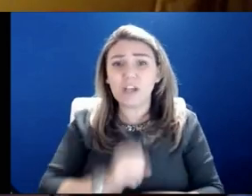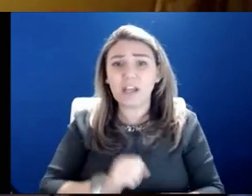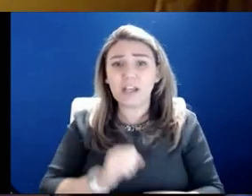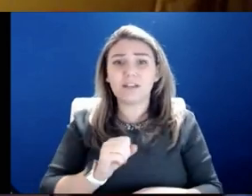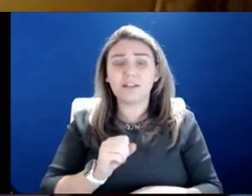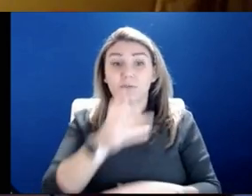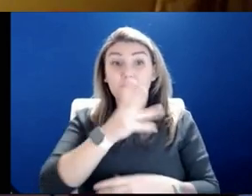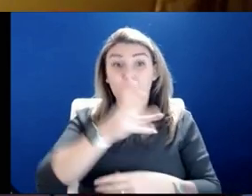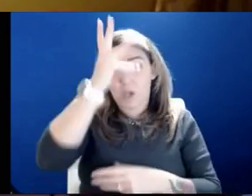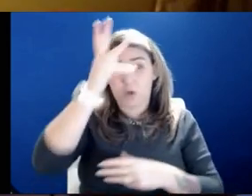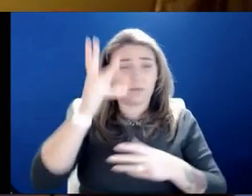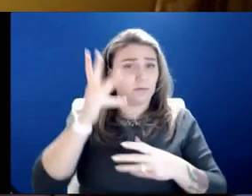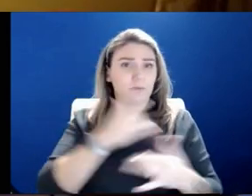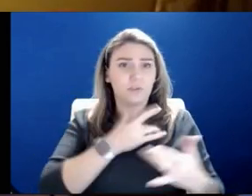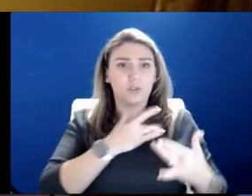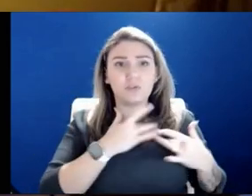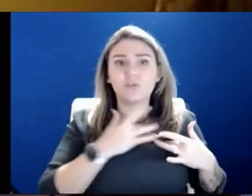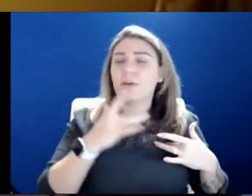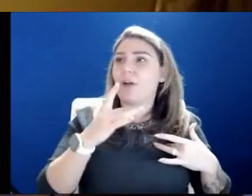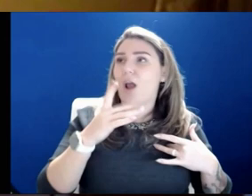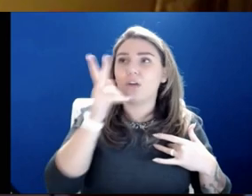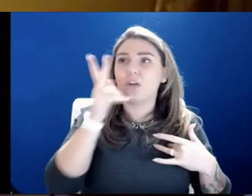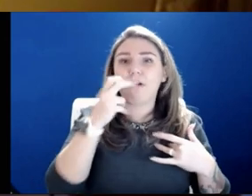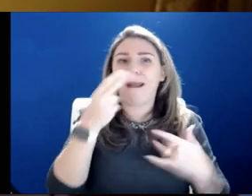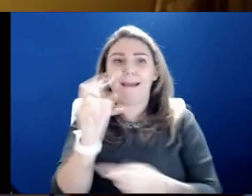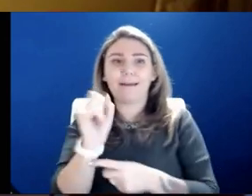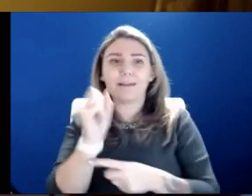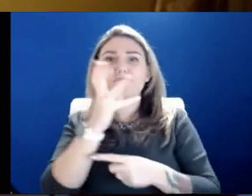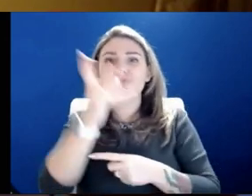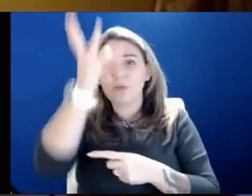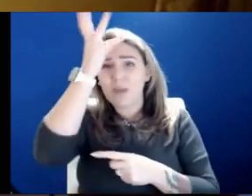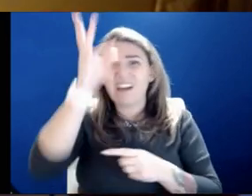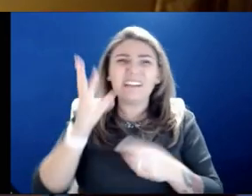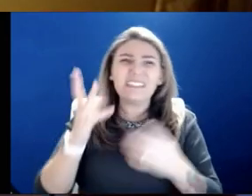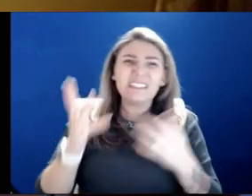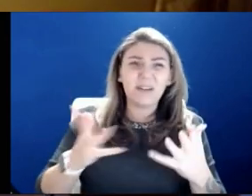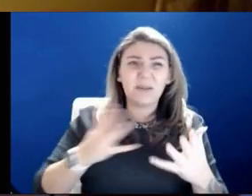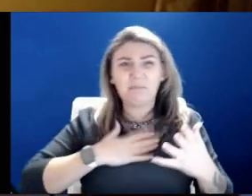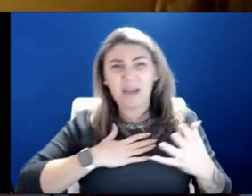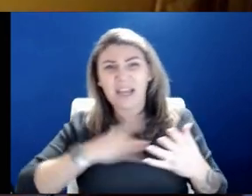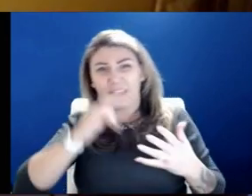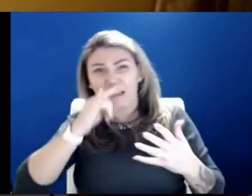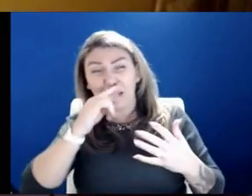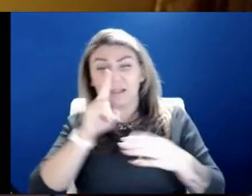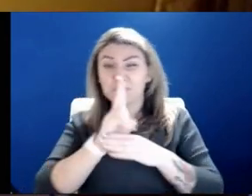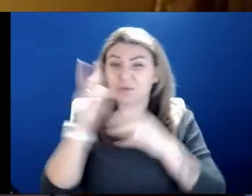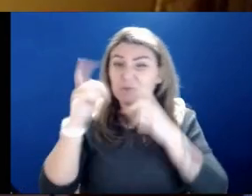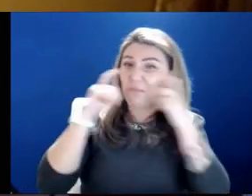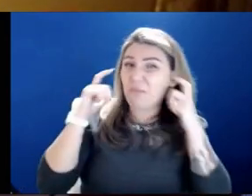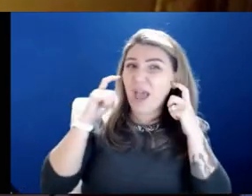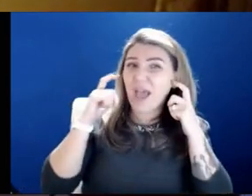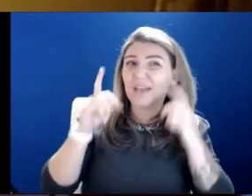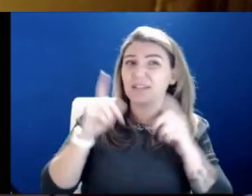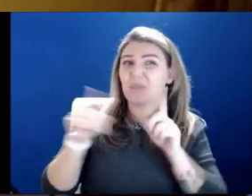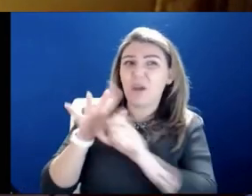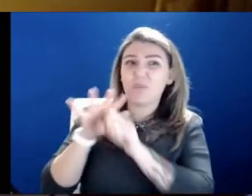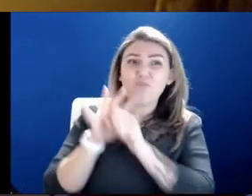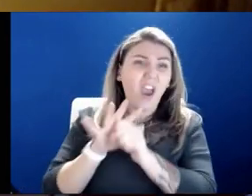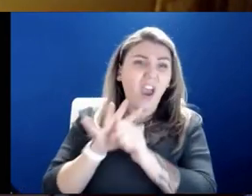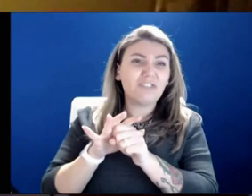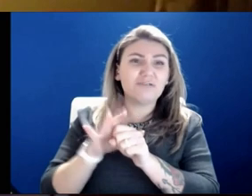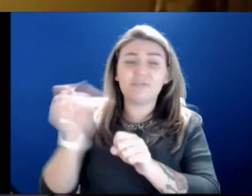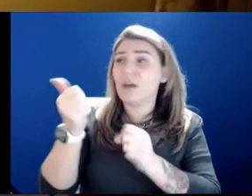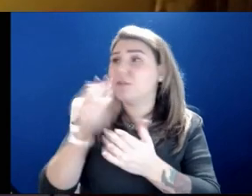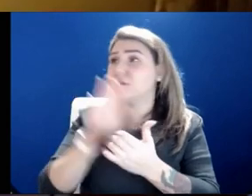concerned. hear from high school parents who are saying, well, my child's wearing a mask, but will the peer pressure in a lot of those schools that